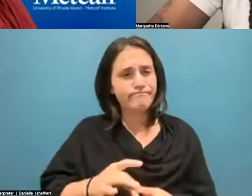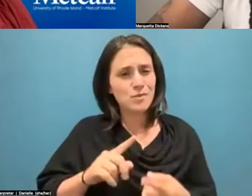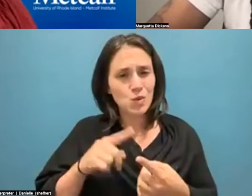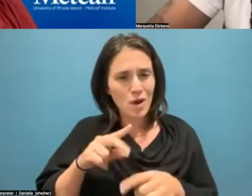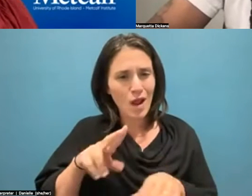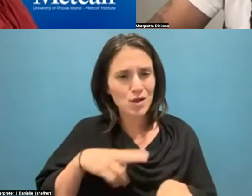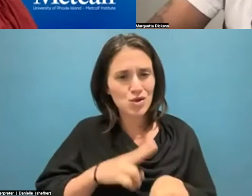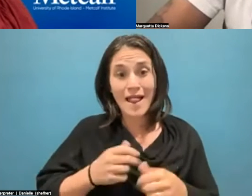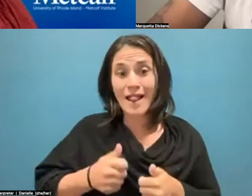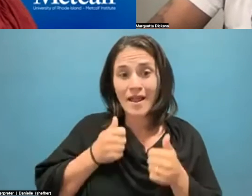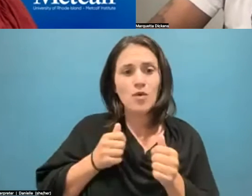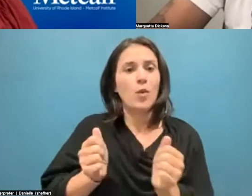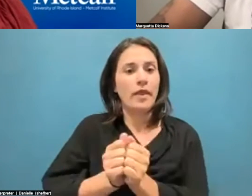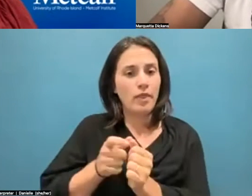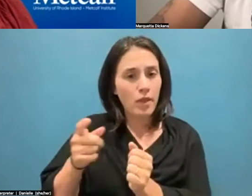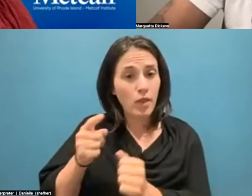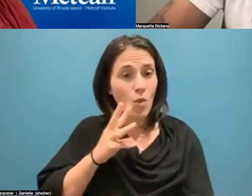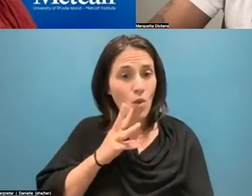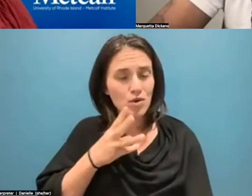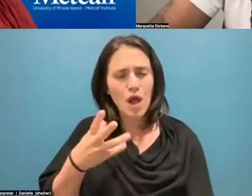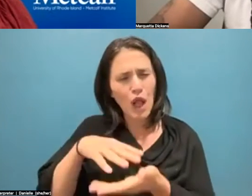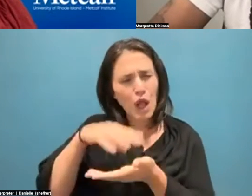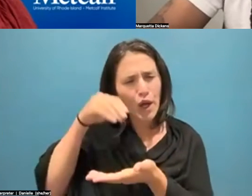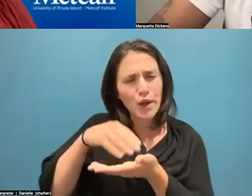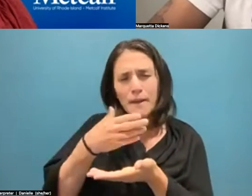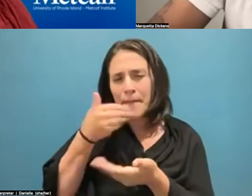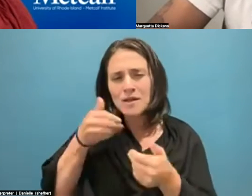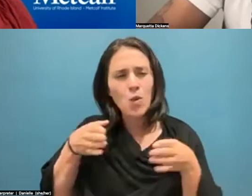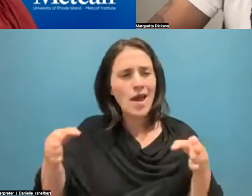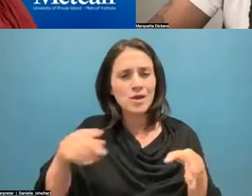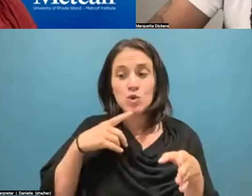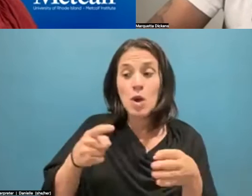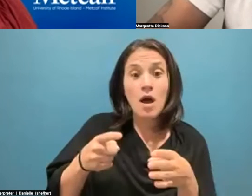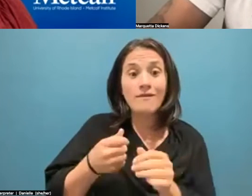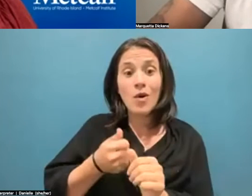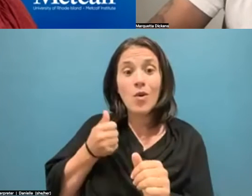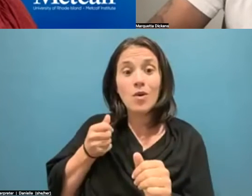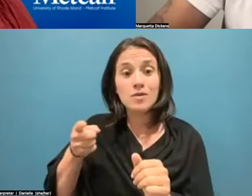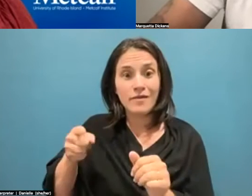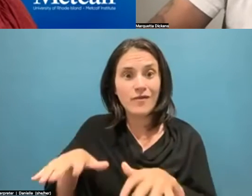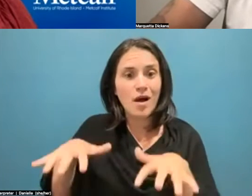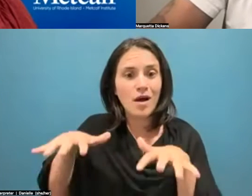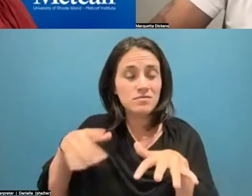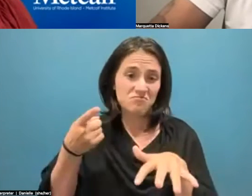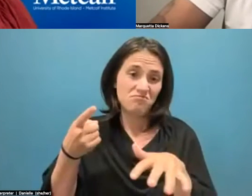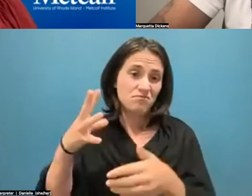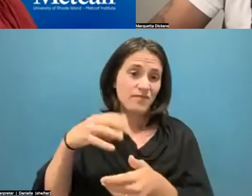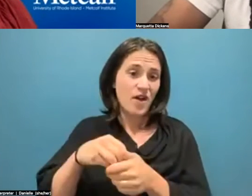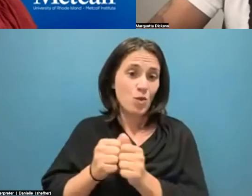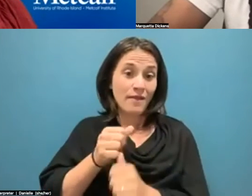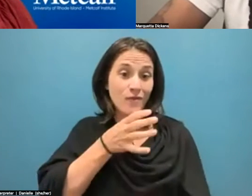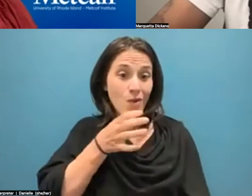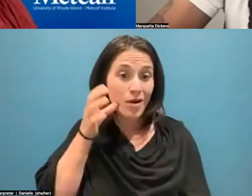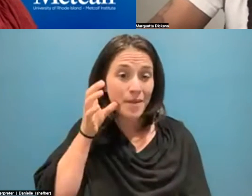learning what are the best ways to mitigate flooding. And a lot of that comes with regenerative farming that soaks up that water,